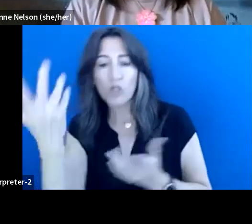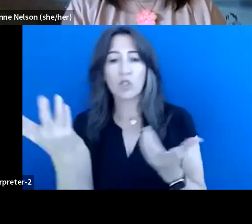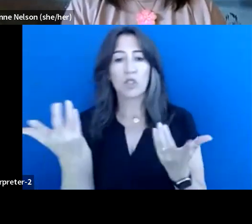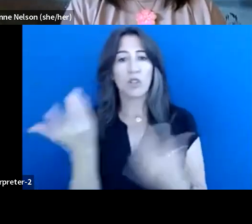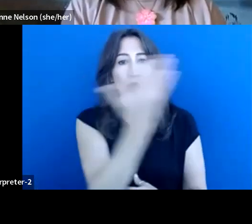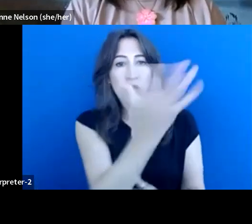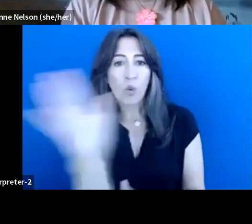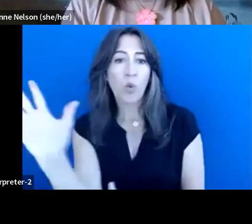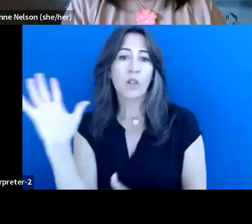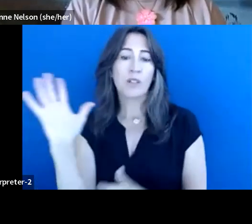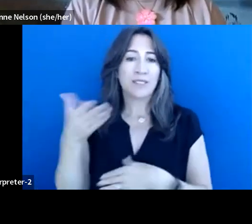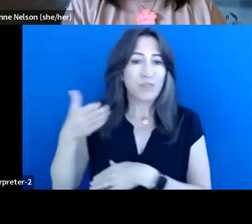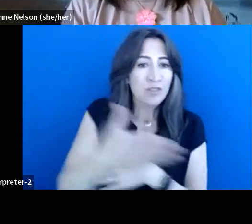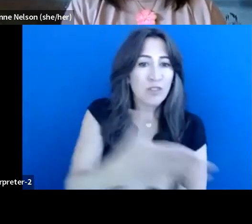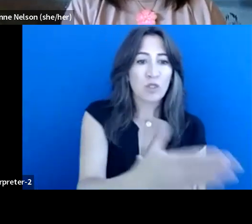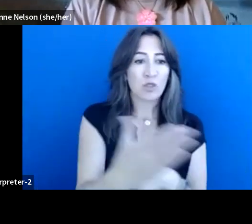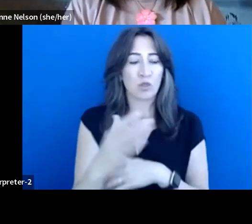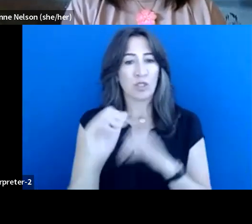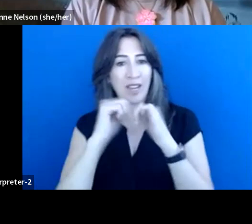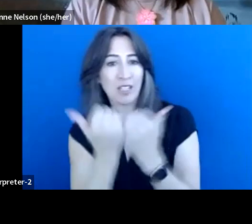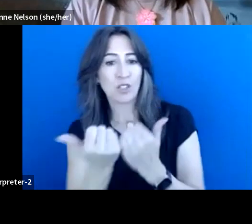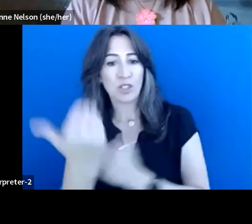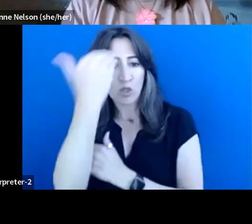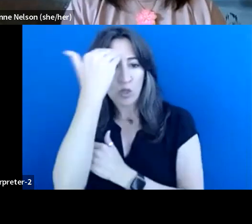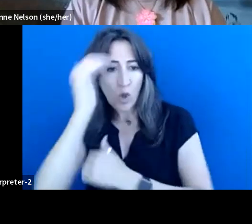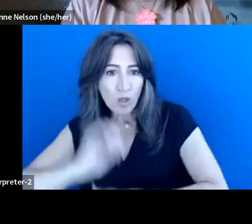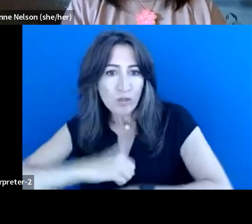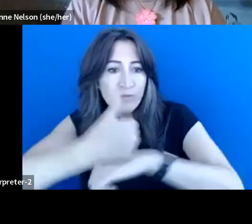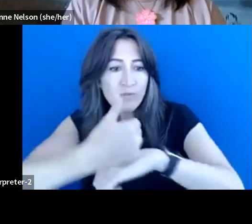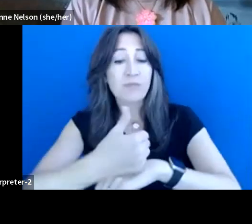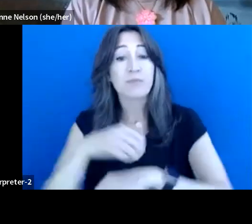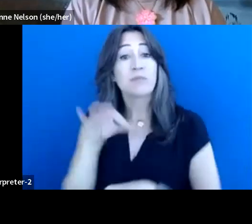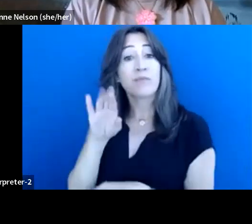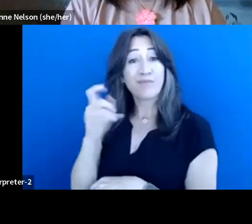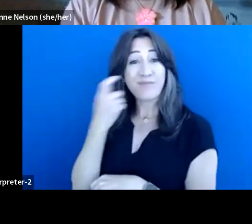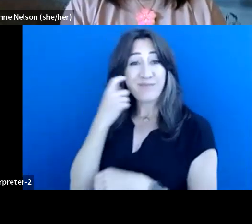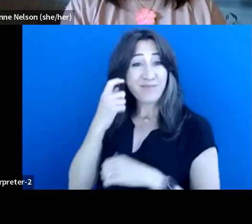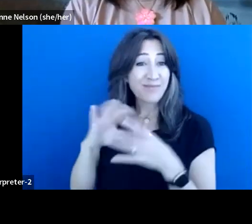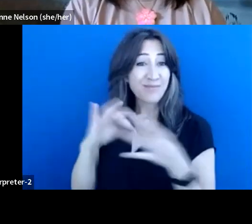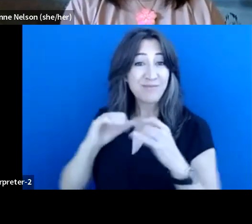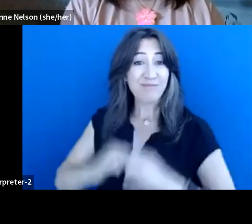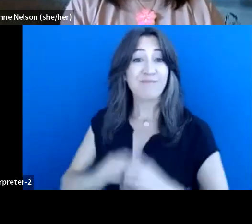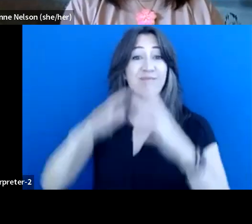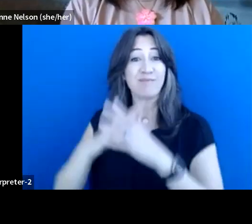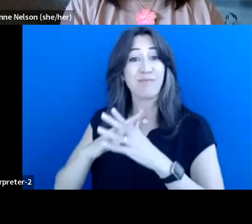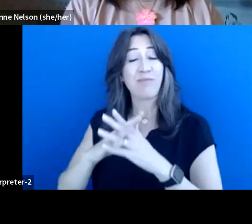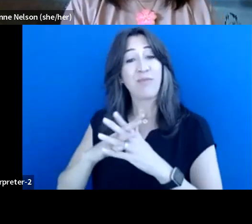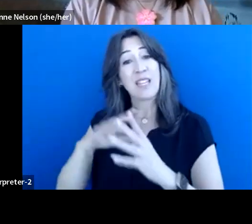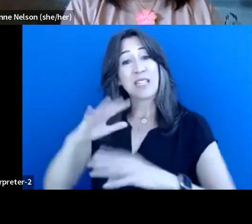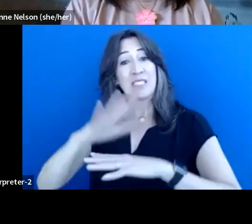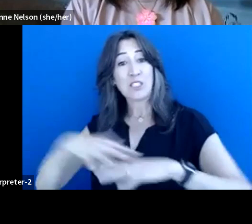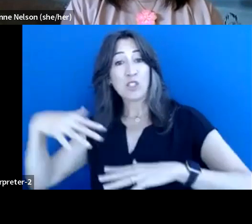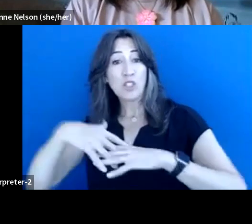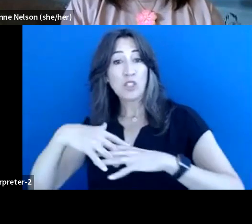Frank mentioned the establishment of the indigenous guardians program. so Christine at Coastal First Nations, you really